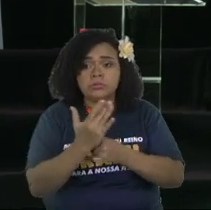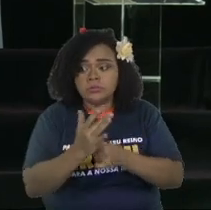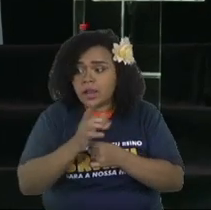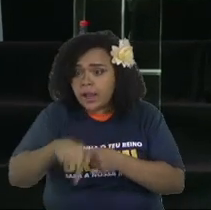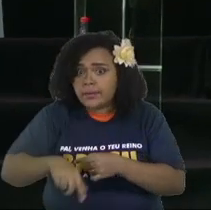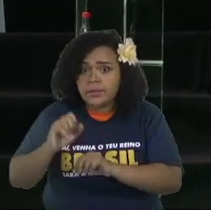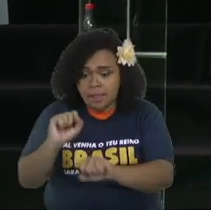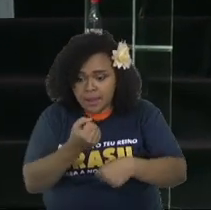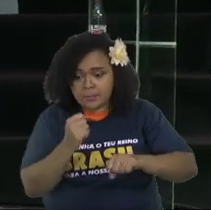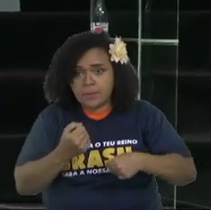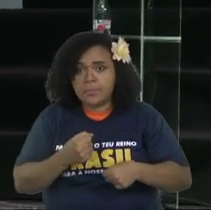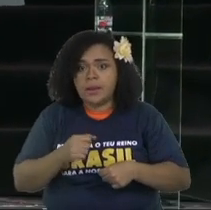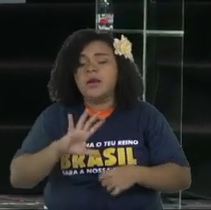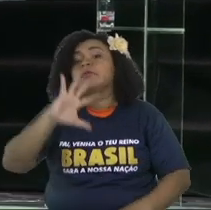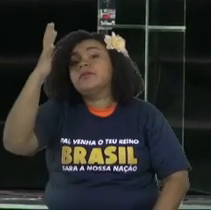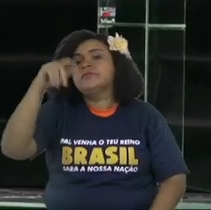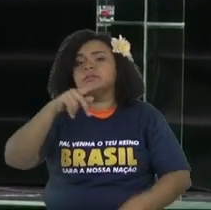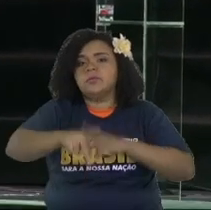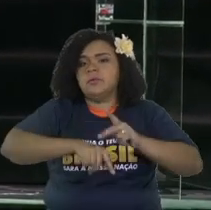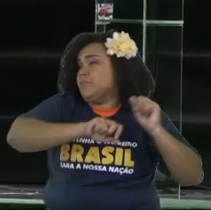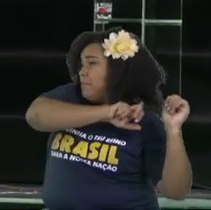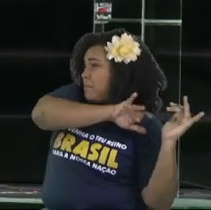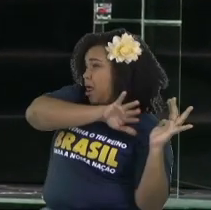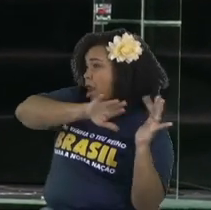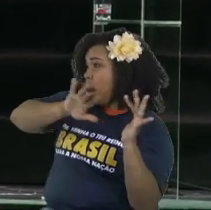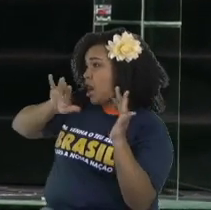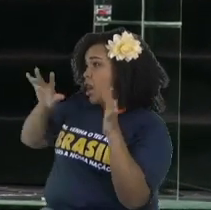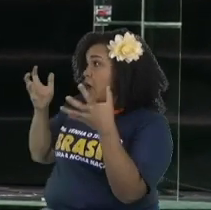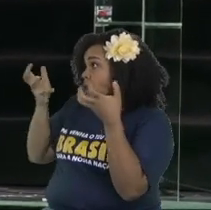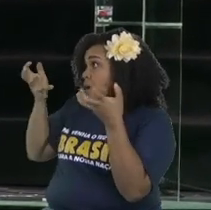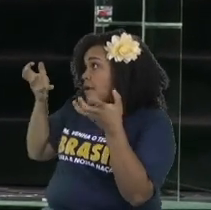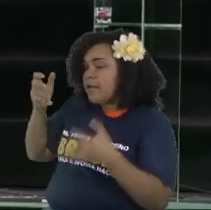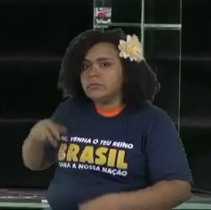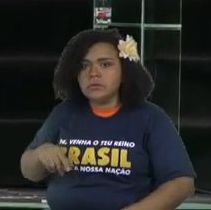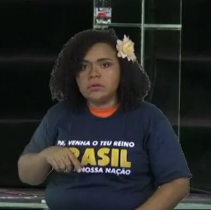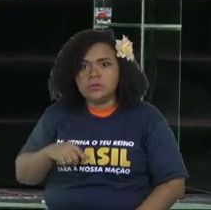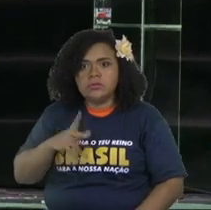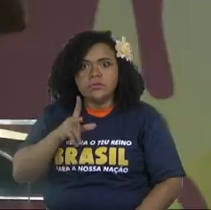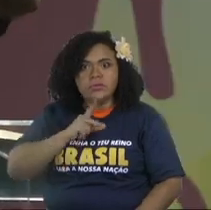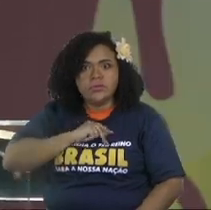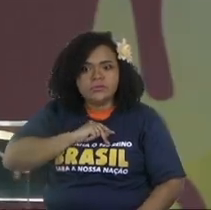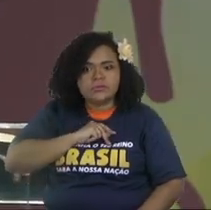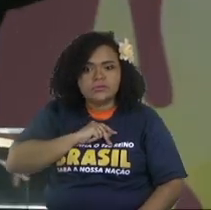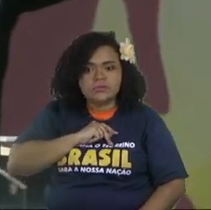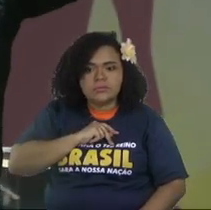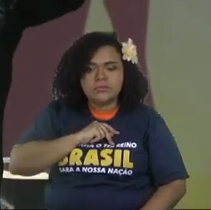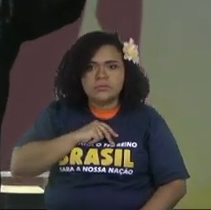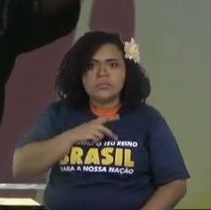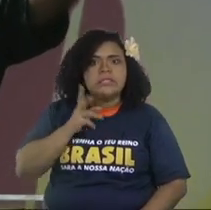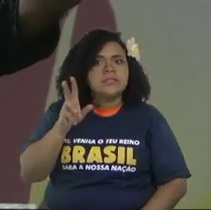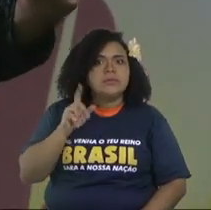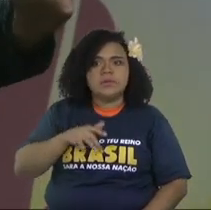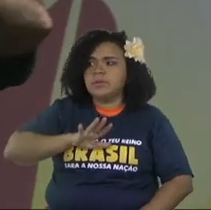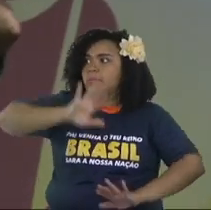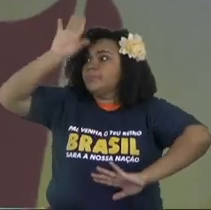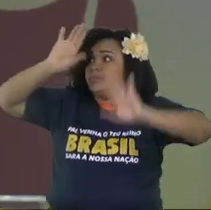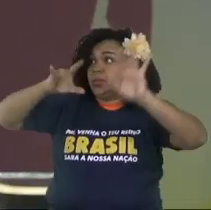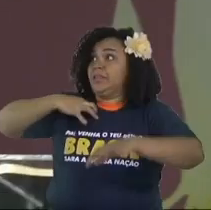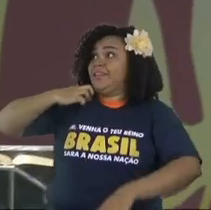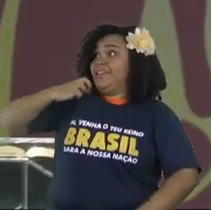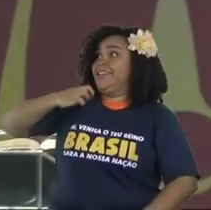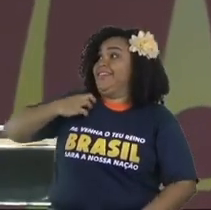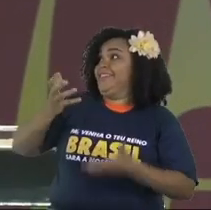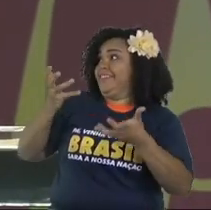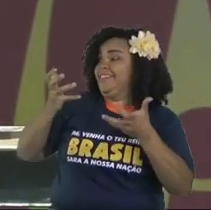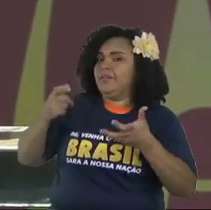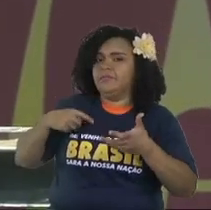that say how many can you help and the people that come it's it's